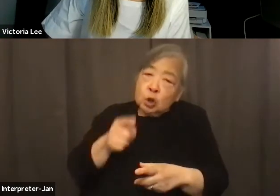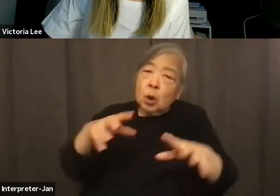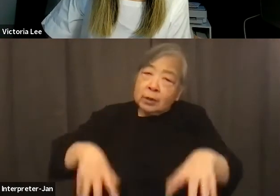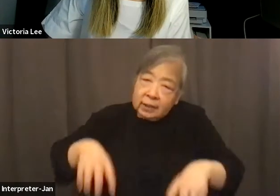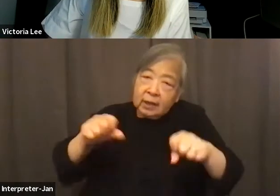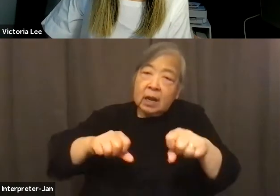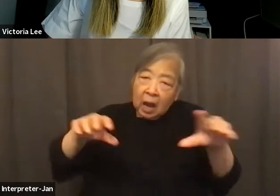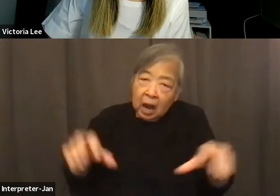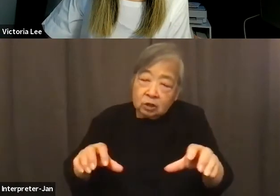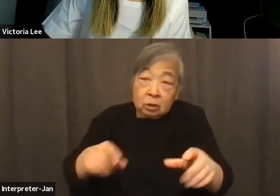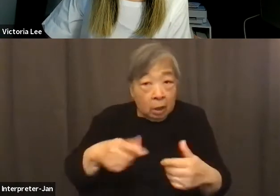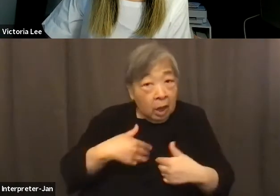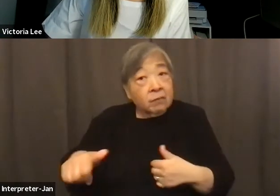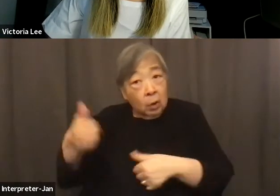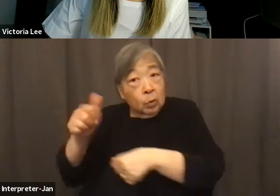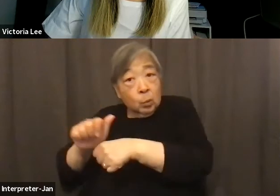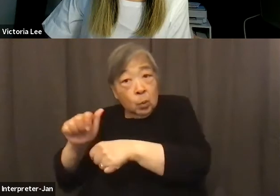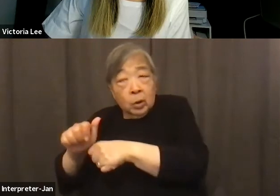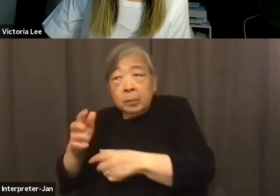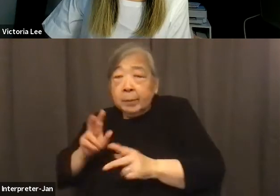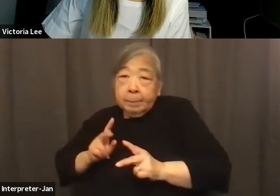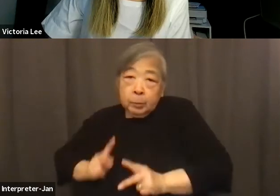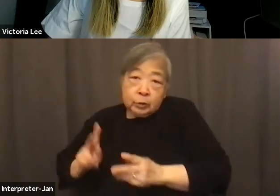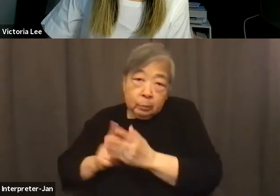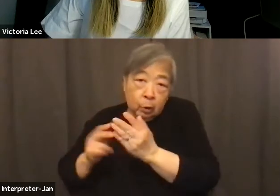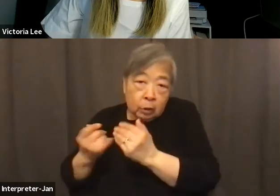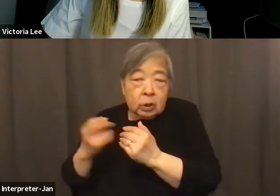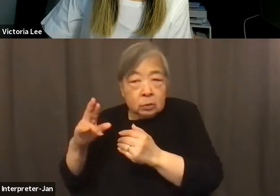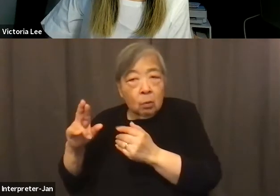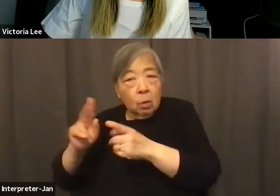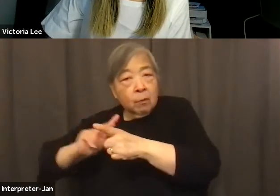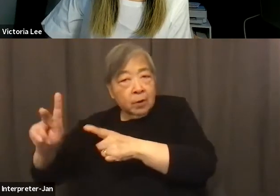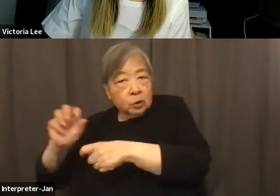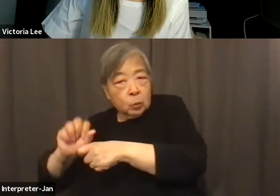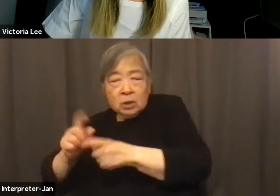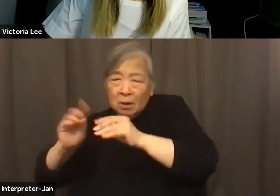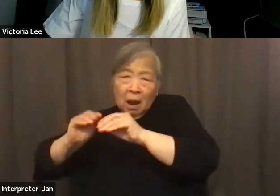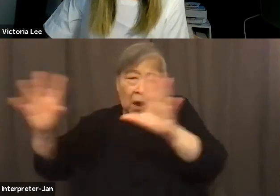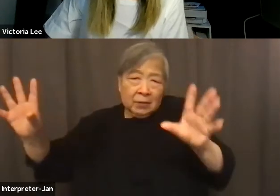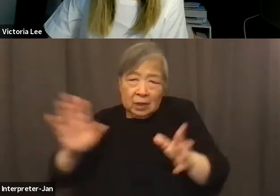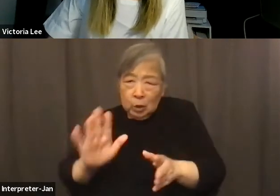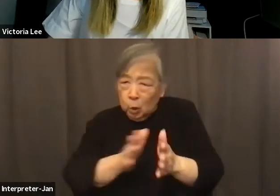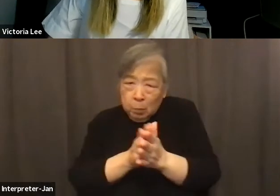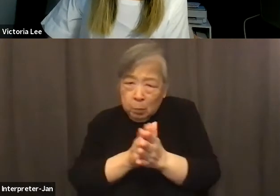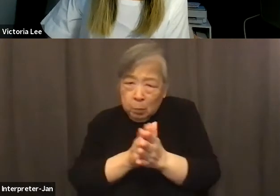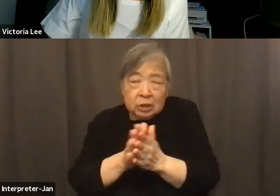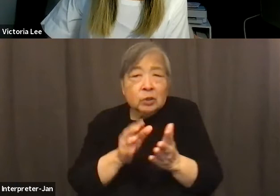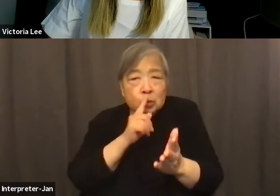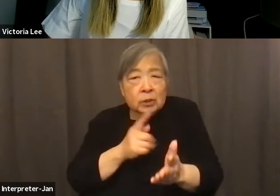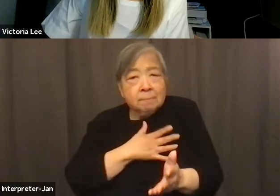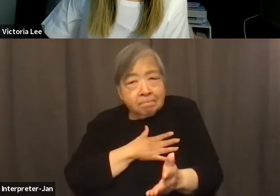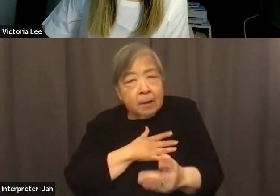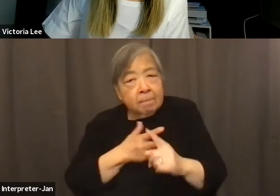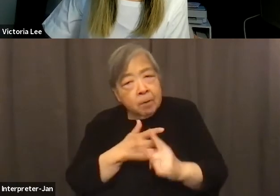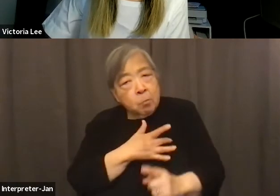and you have other work, whether that's personal projects or professional work. And so, obviously, this passion is really coming from your heart.